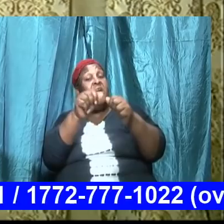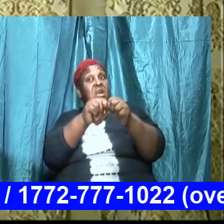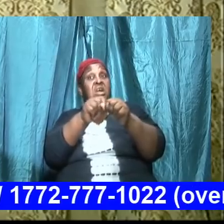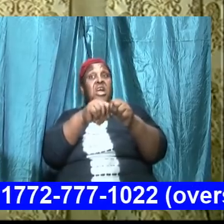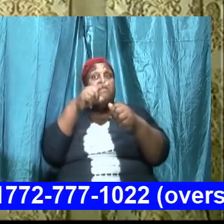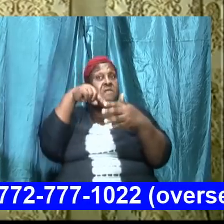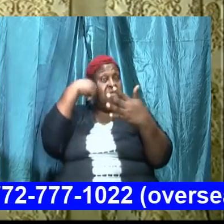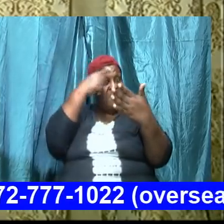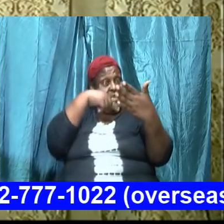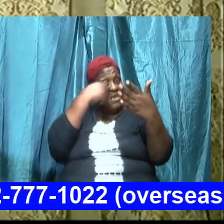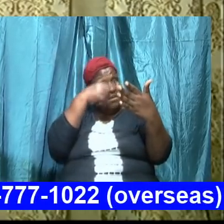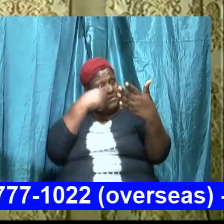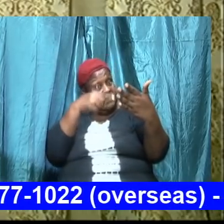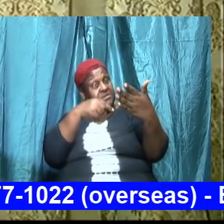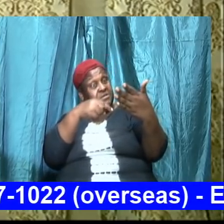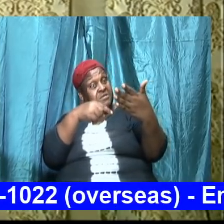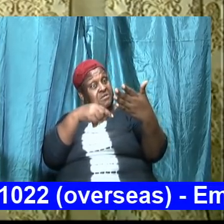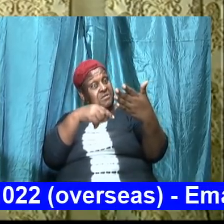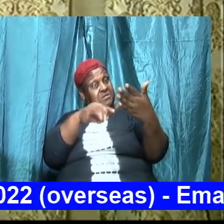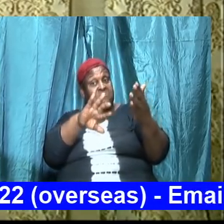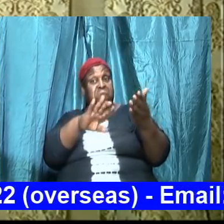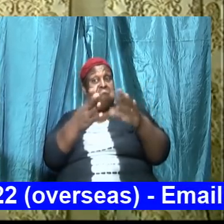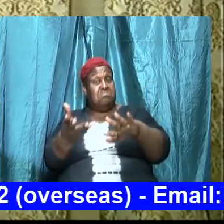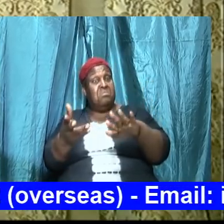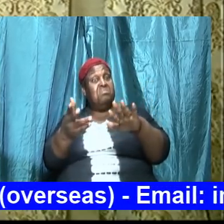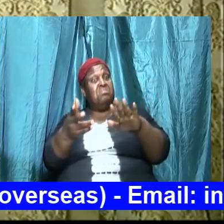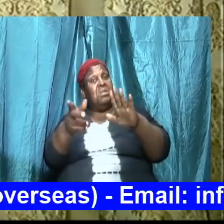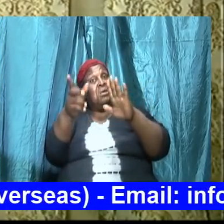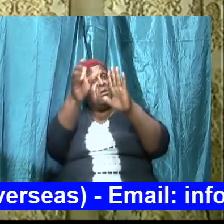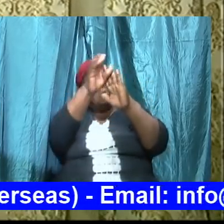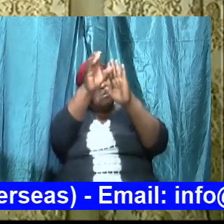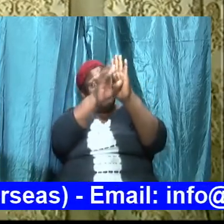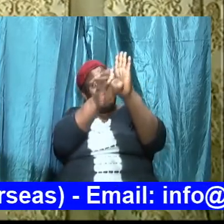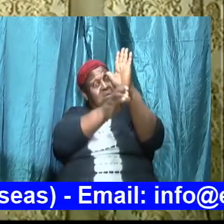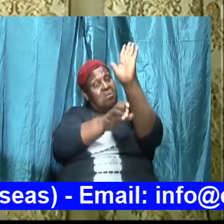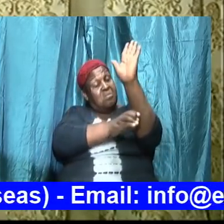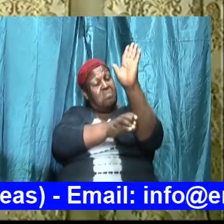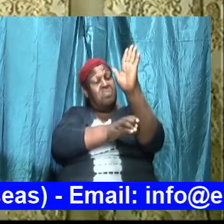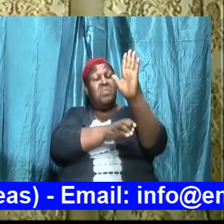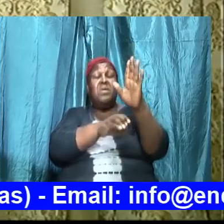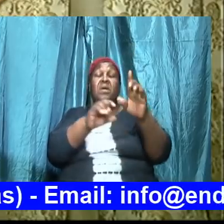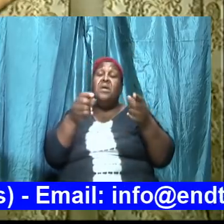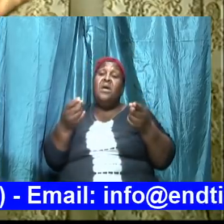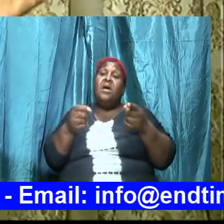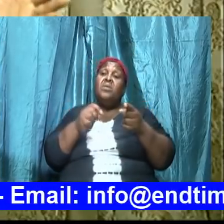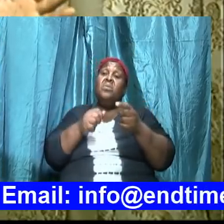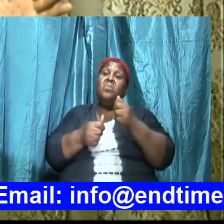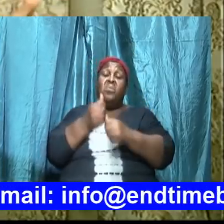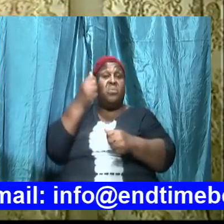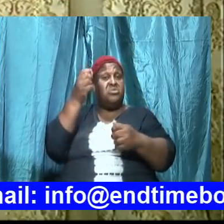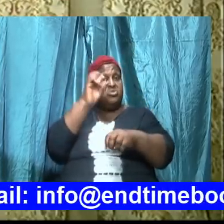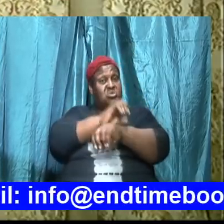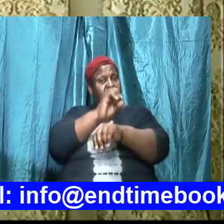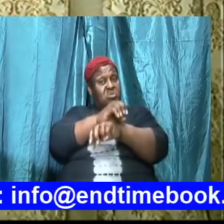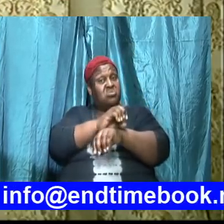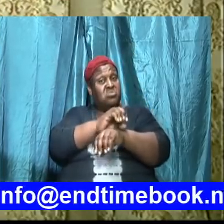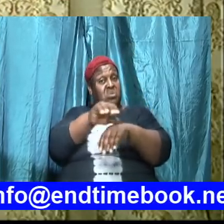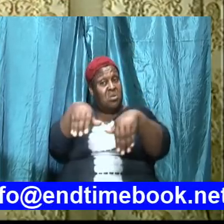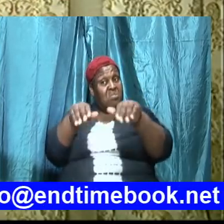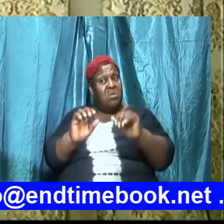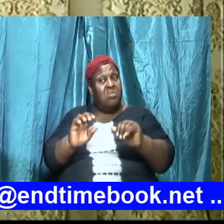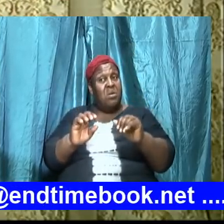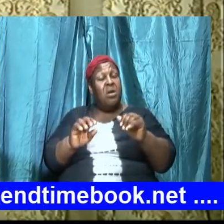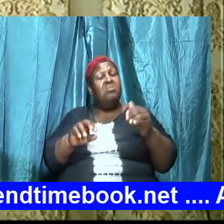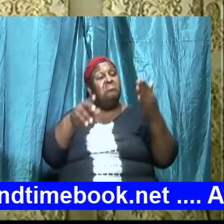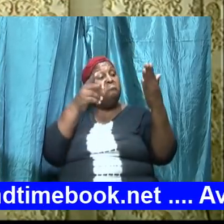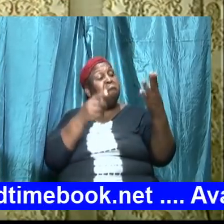at the date that they born and the date that they died and which church are going to bury that for four five six pages and they